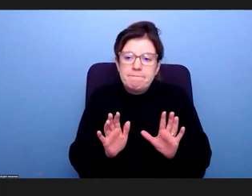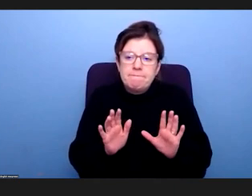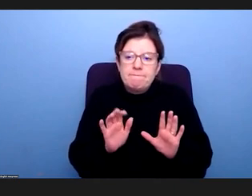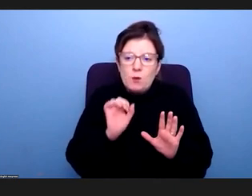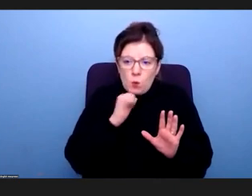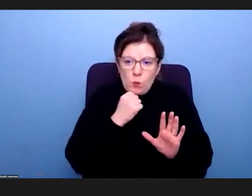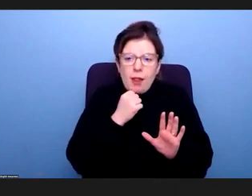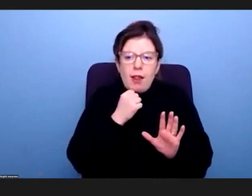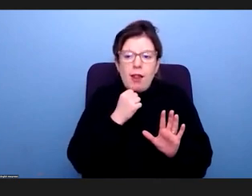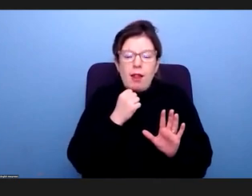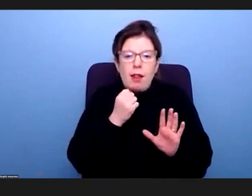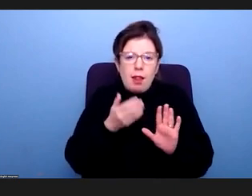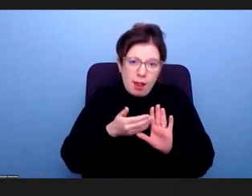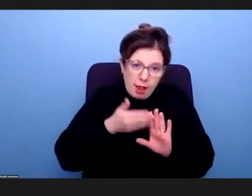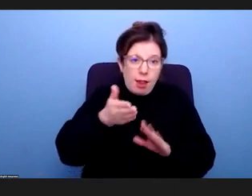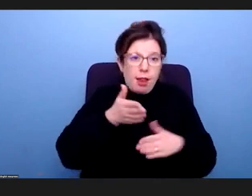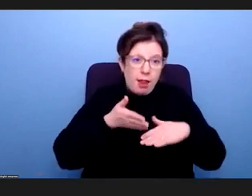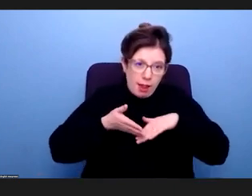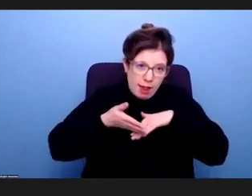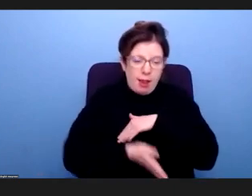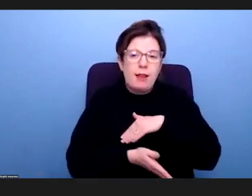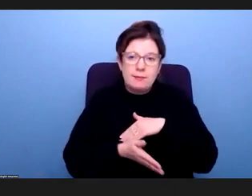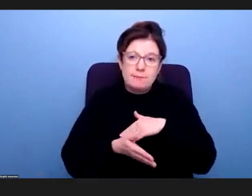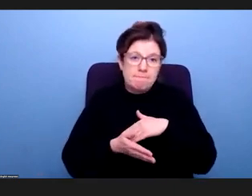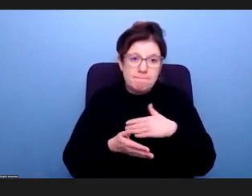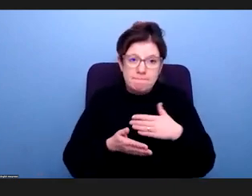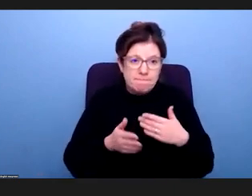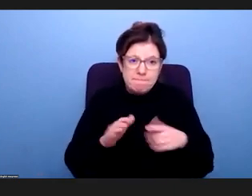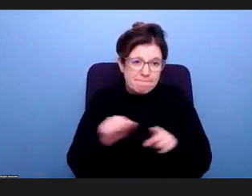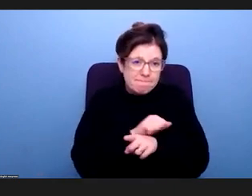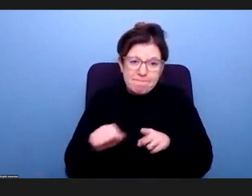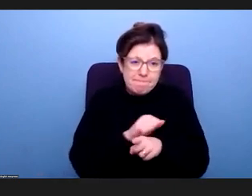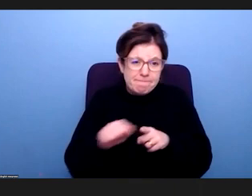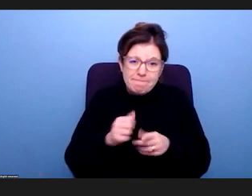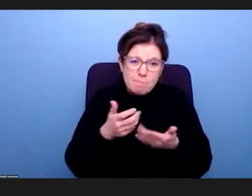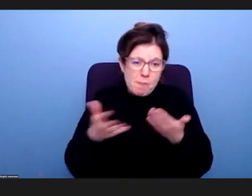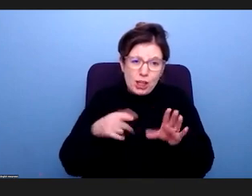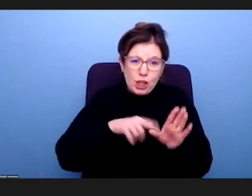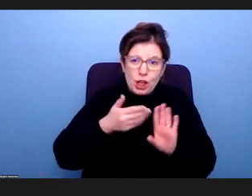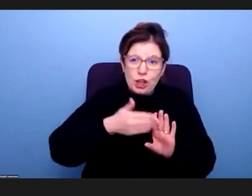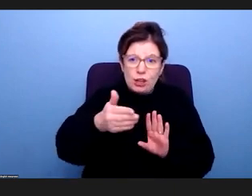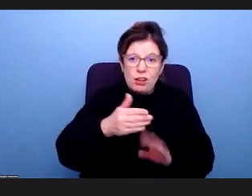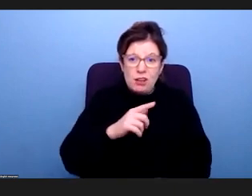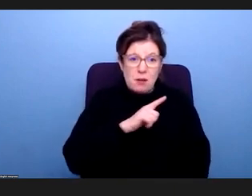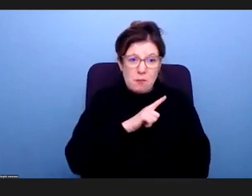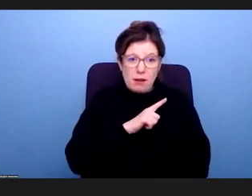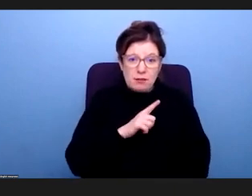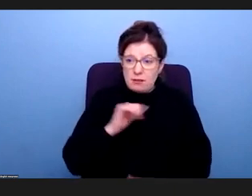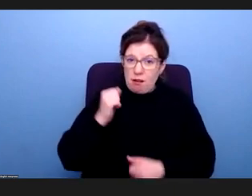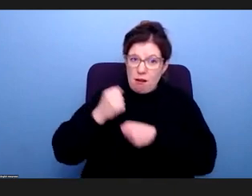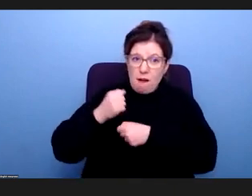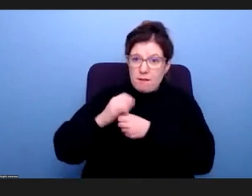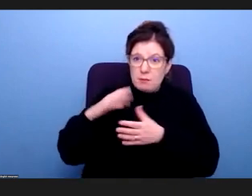laborious process. I think it's going to go on for decades because we've actually had a form of neoliberalism since